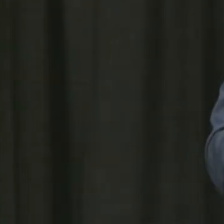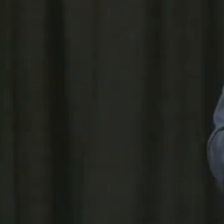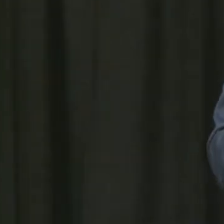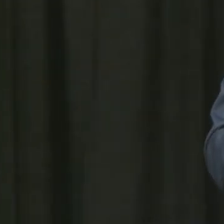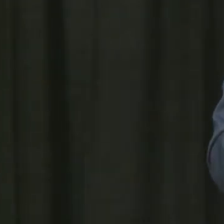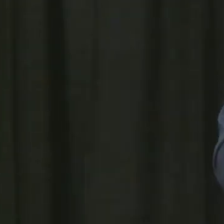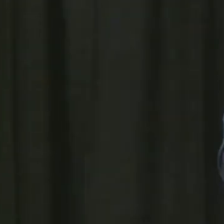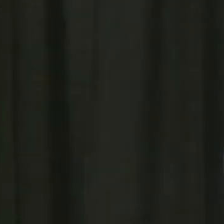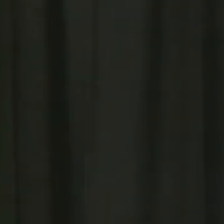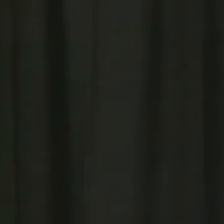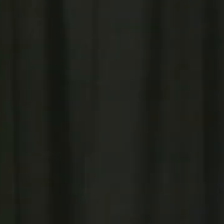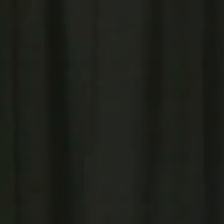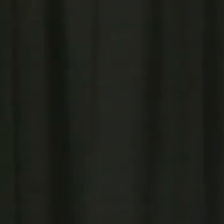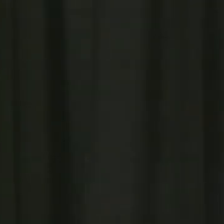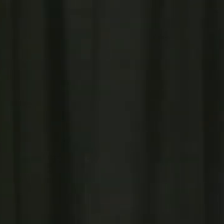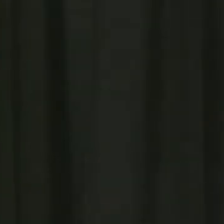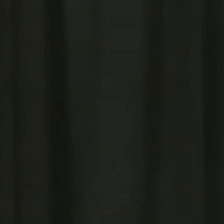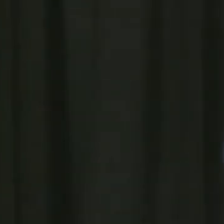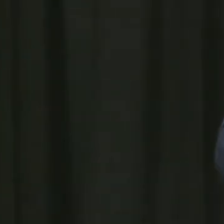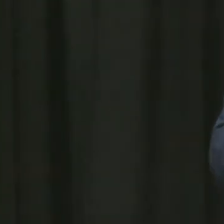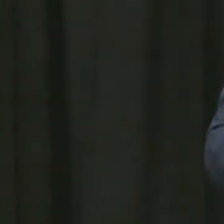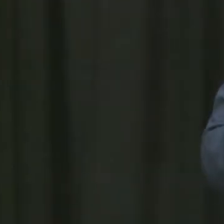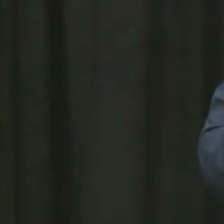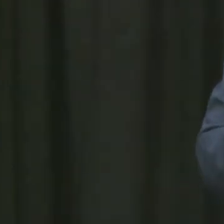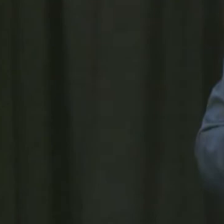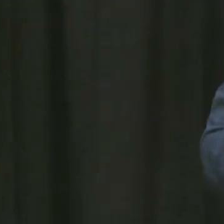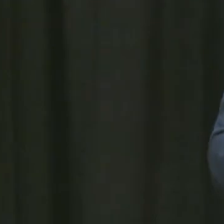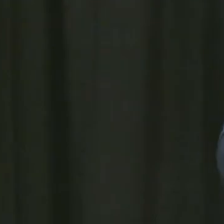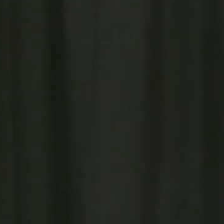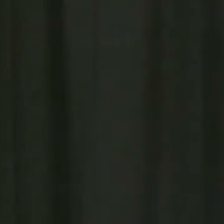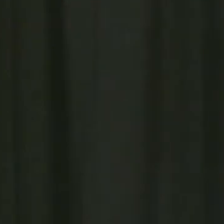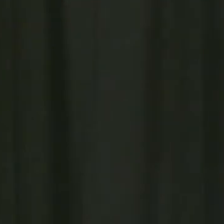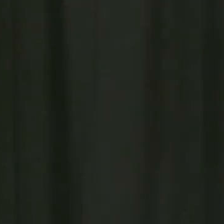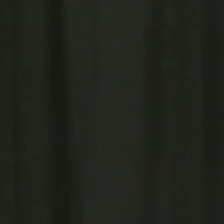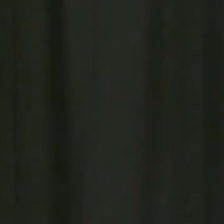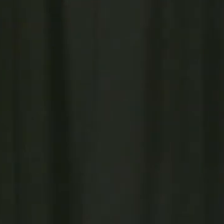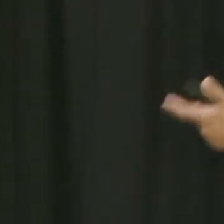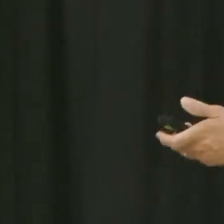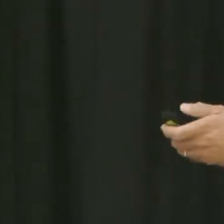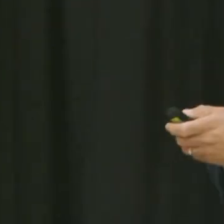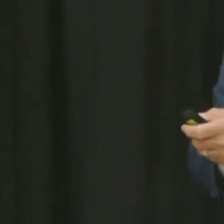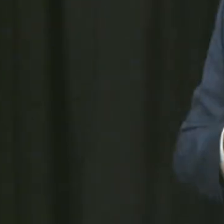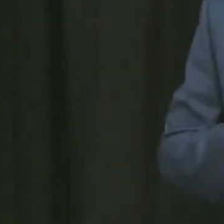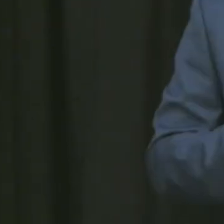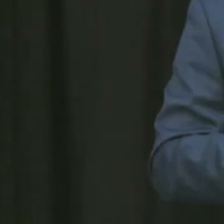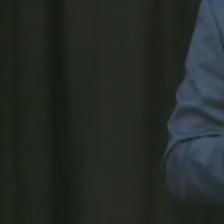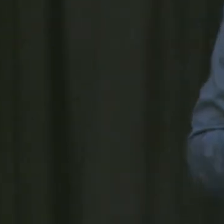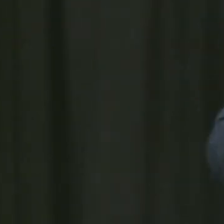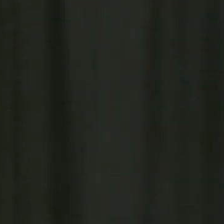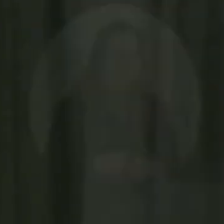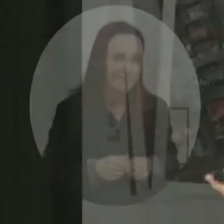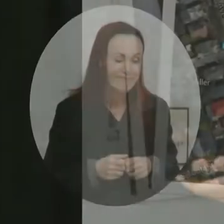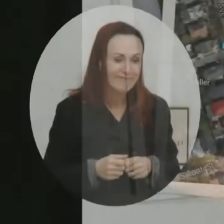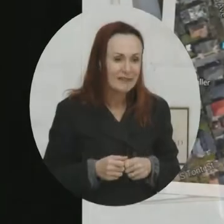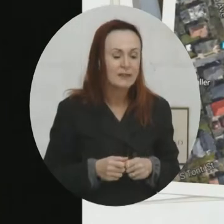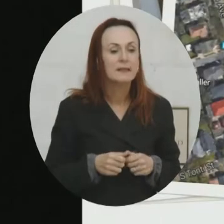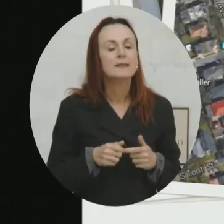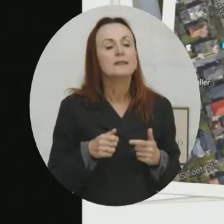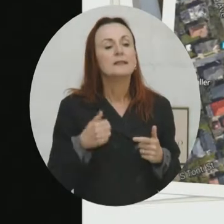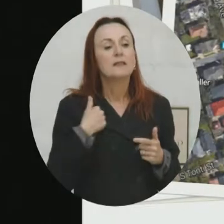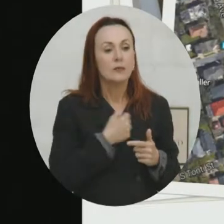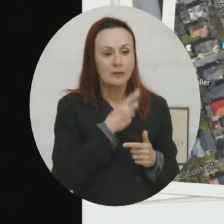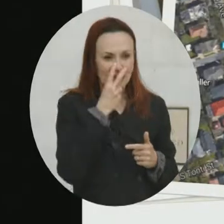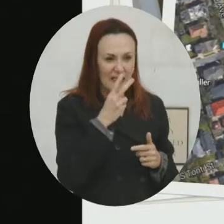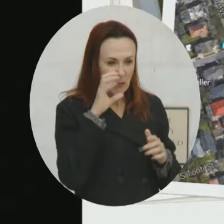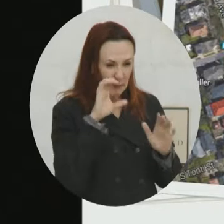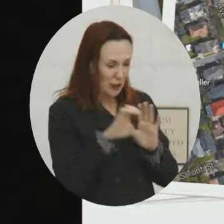is back at the table to celebrate those beautiful and great things. Right. So we she went on to do this incredible work. Now, what we did is, if you look at this